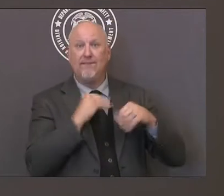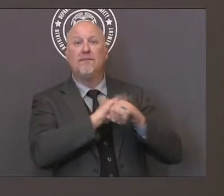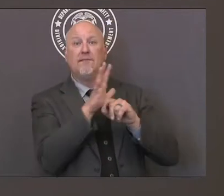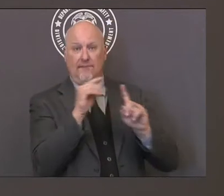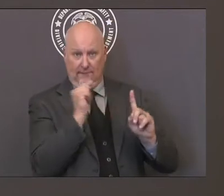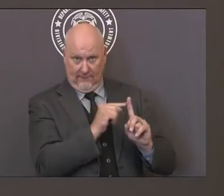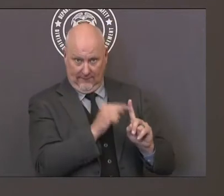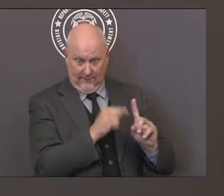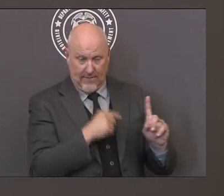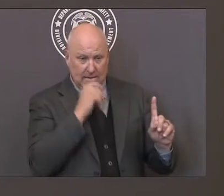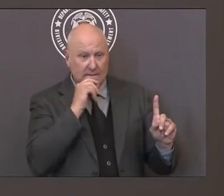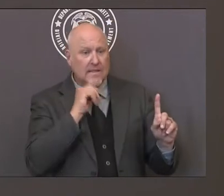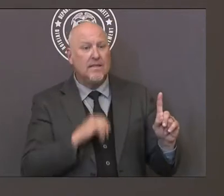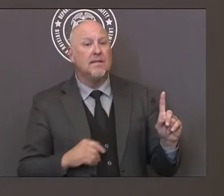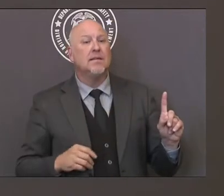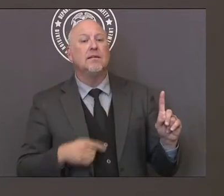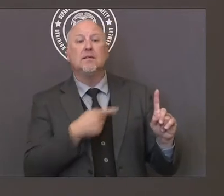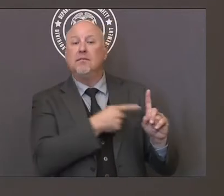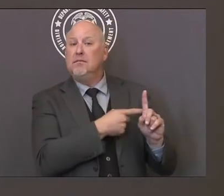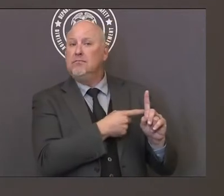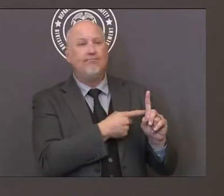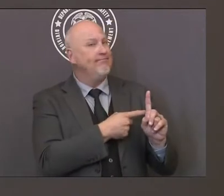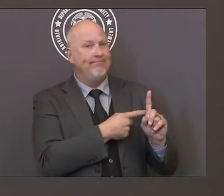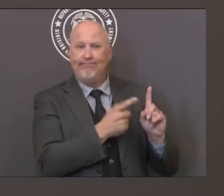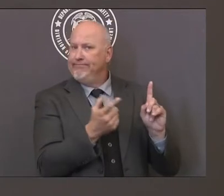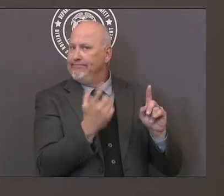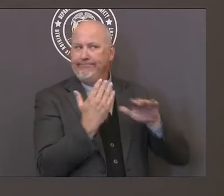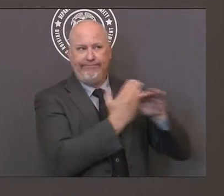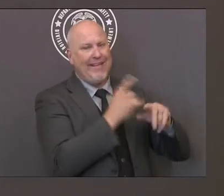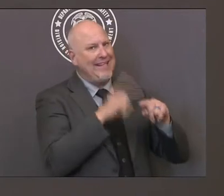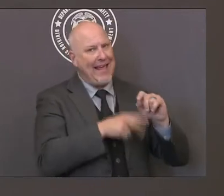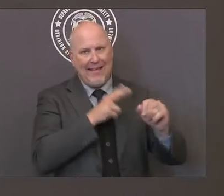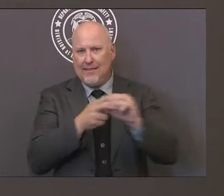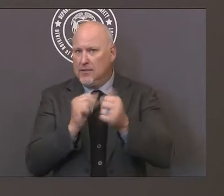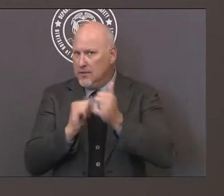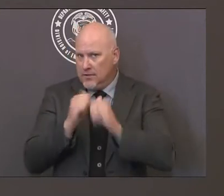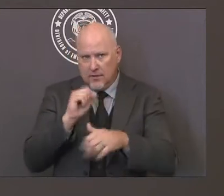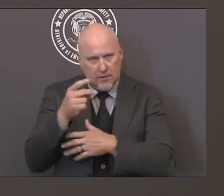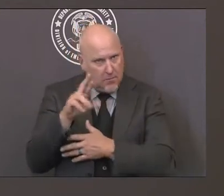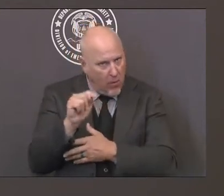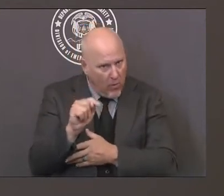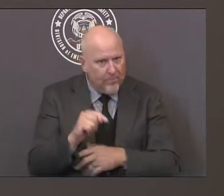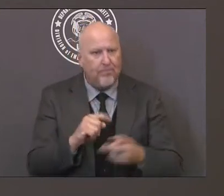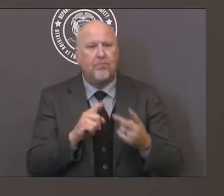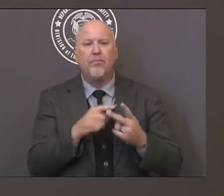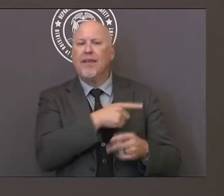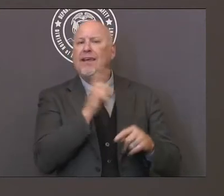and so for more details we have superintendent Dixon who will provide more details on this